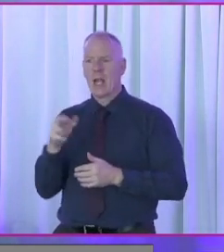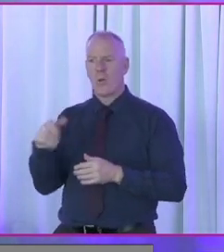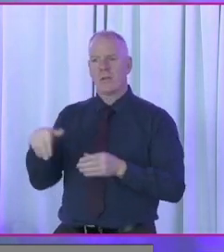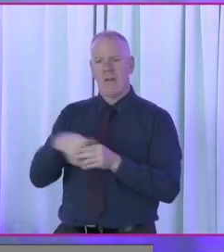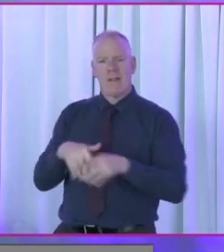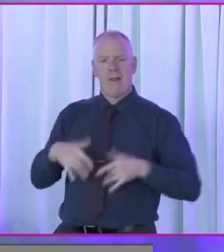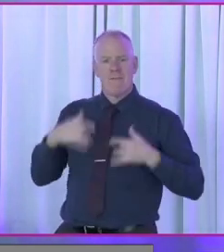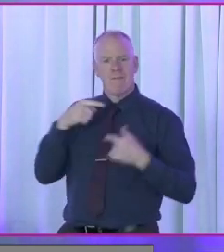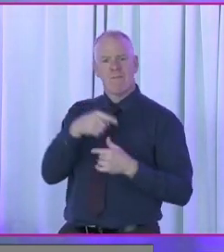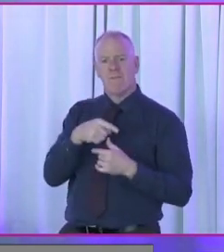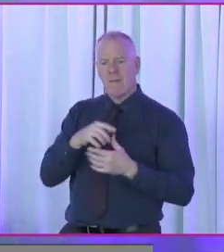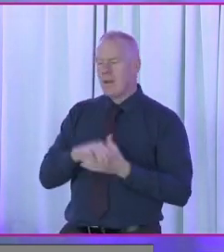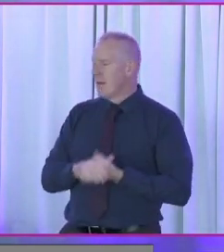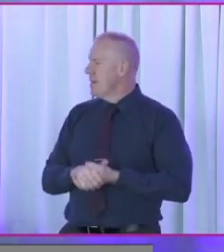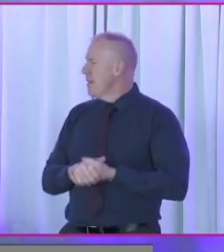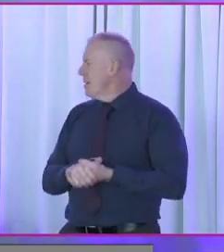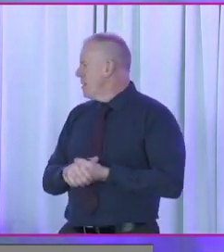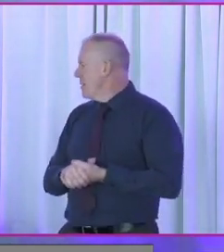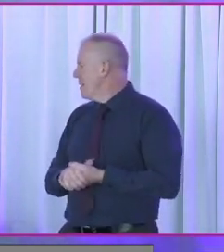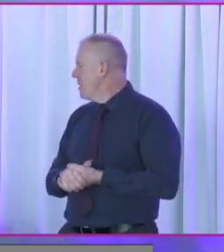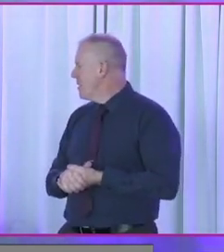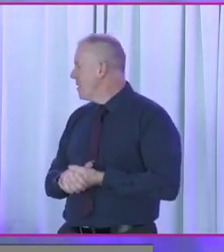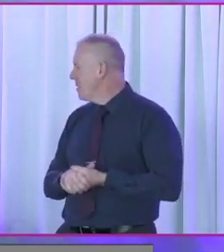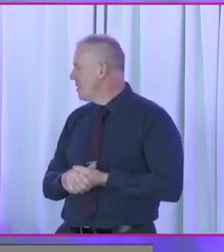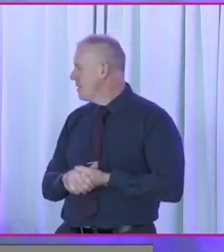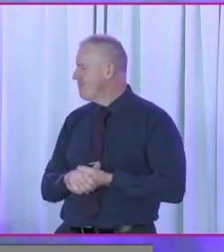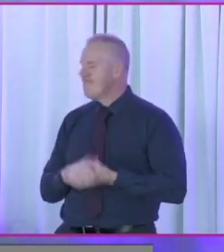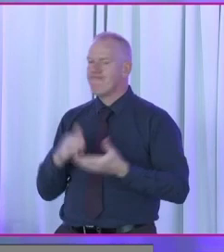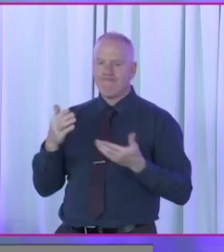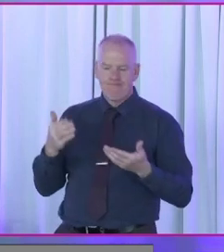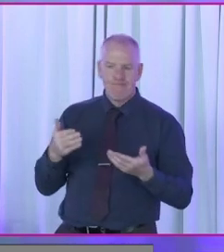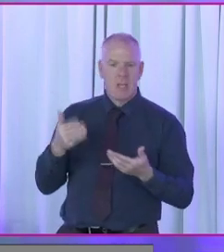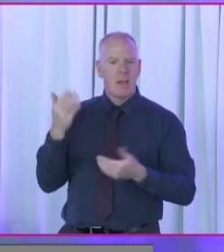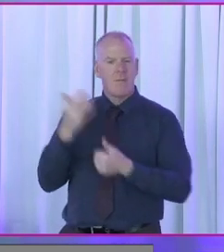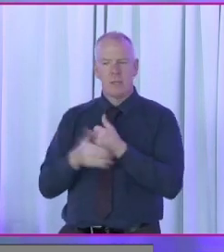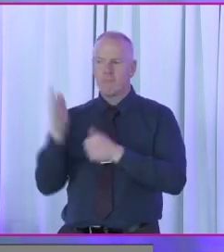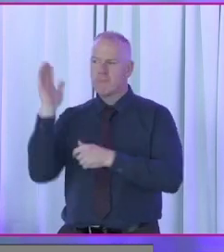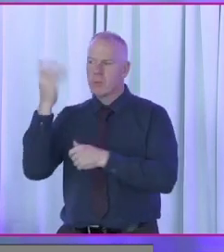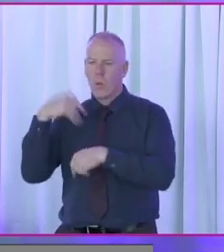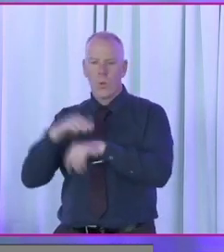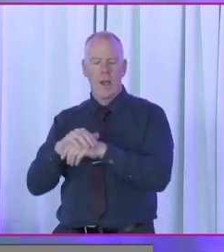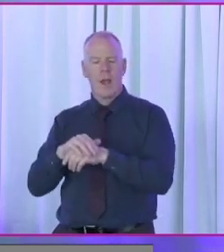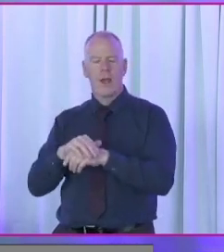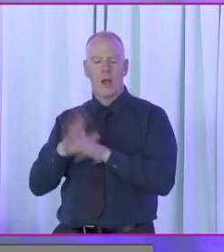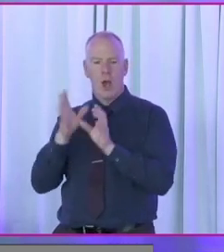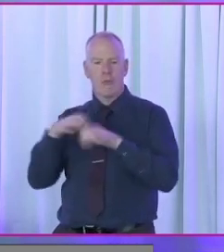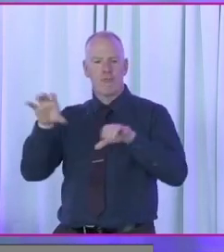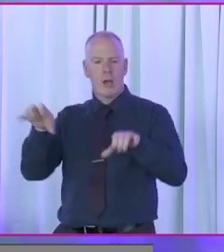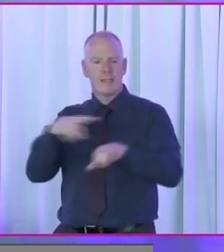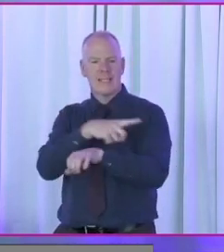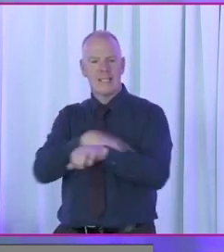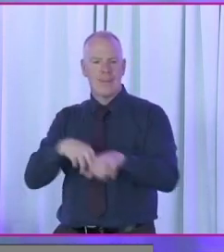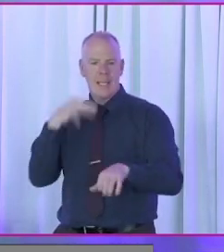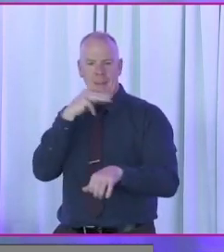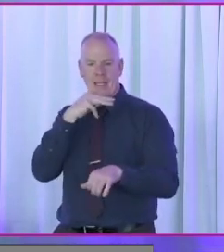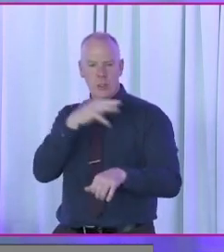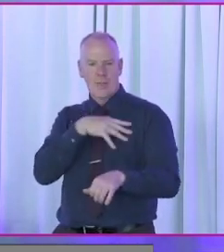lives. I am, coincidentally, I spoke at the Iraq Disability Matters Committee yesterday